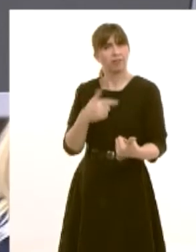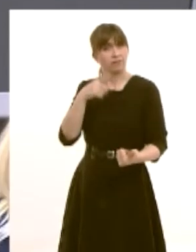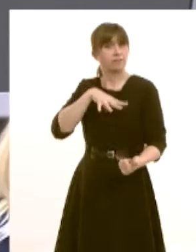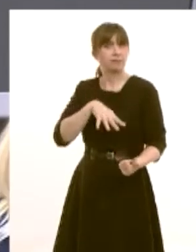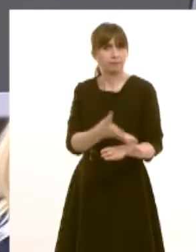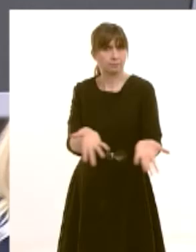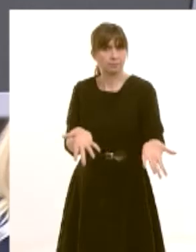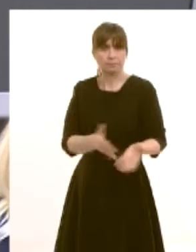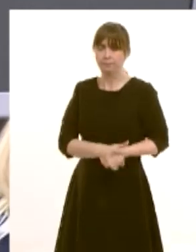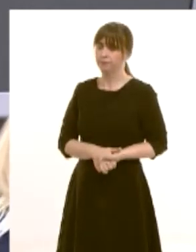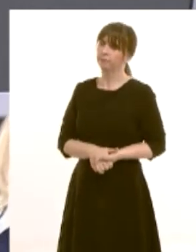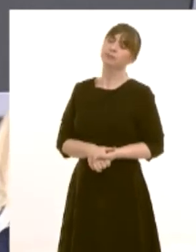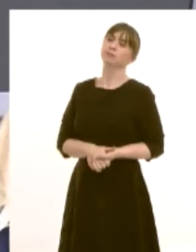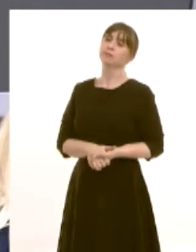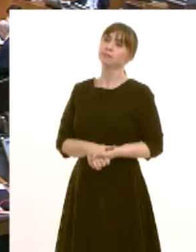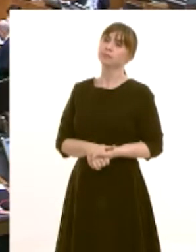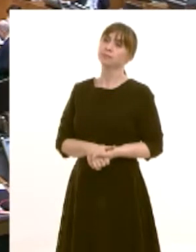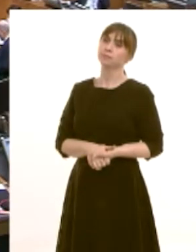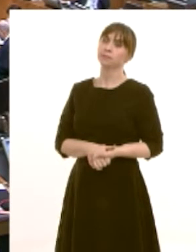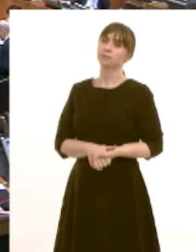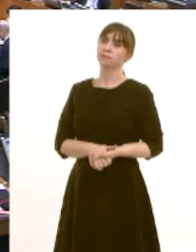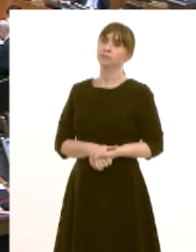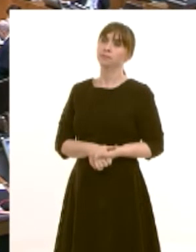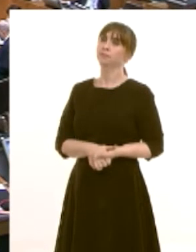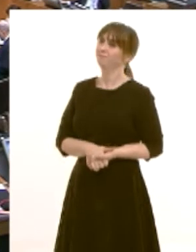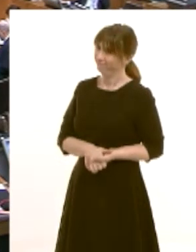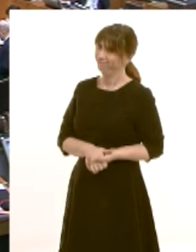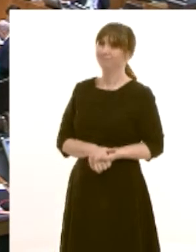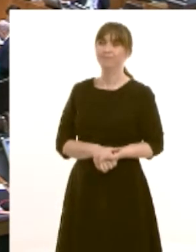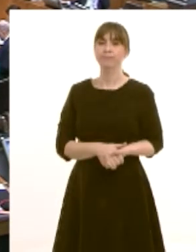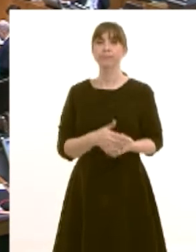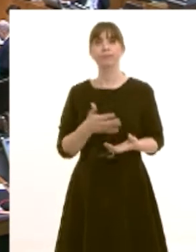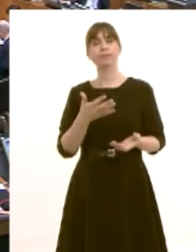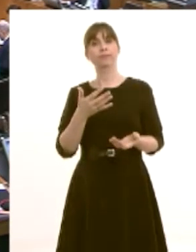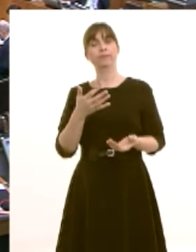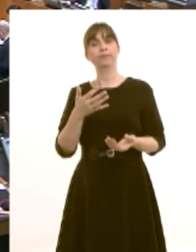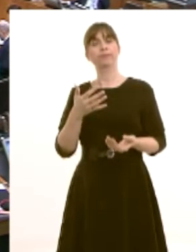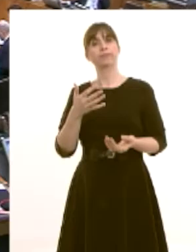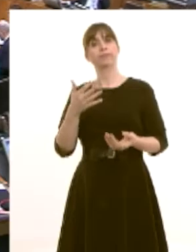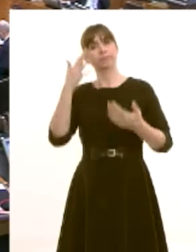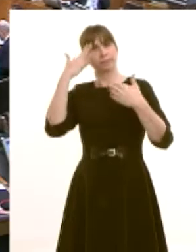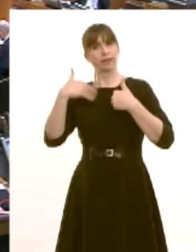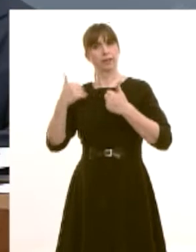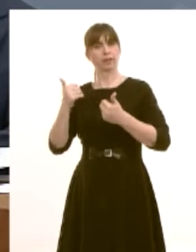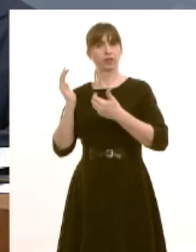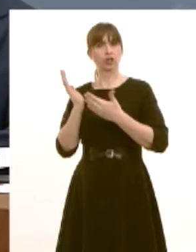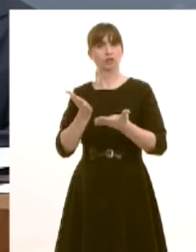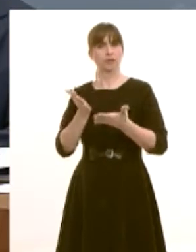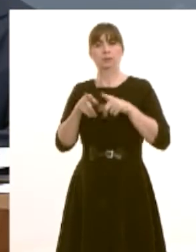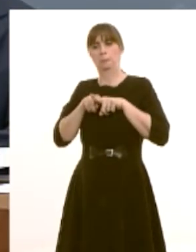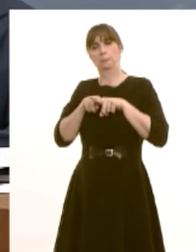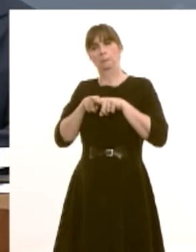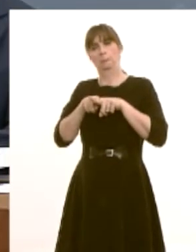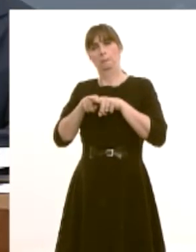mental health. Angela Burns. Thank you very much presiding officer. Minister mental health services obviously need to evolve as practice